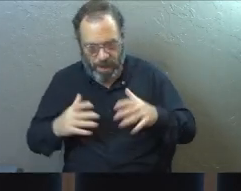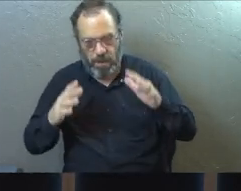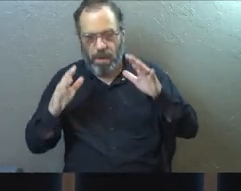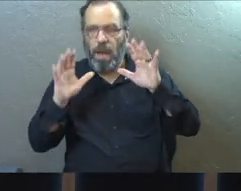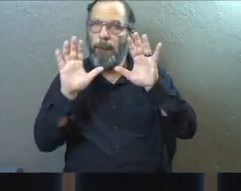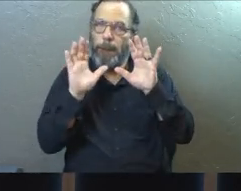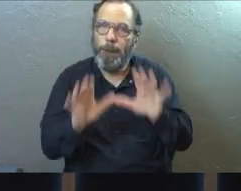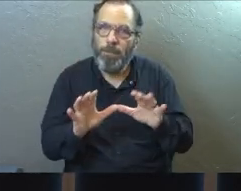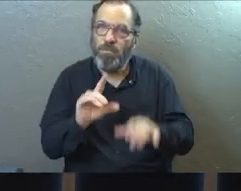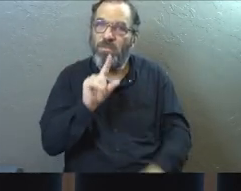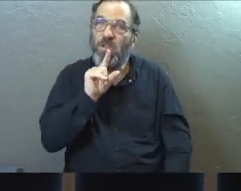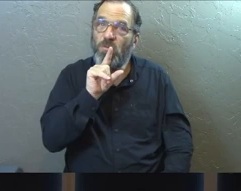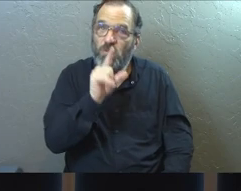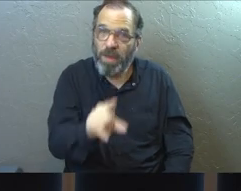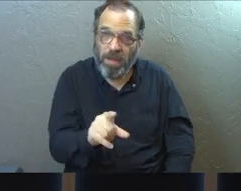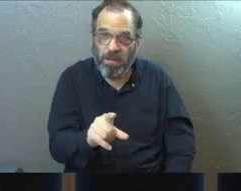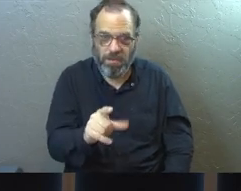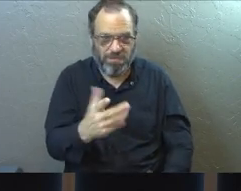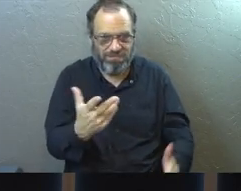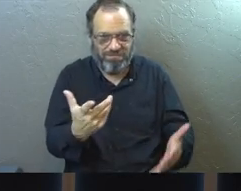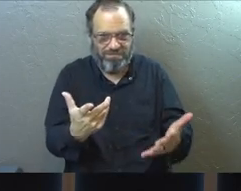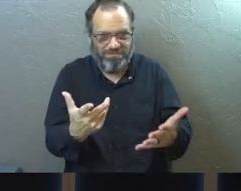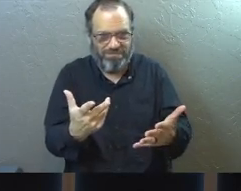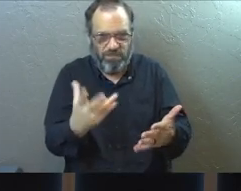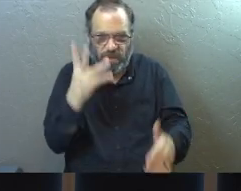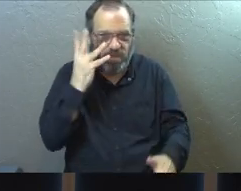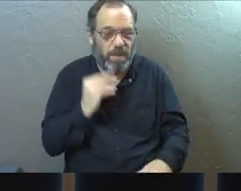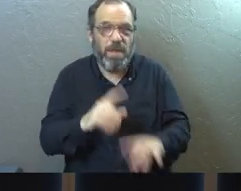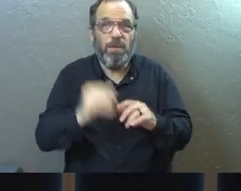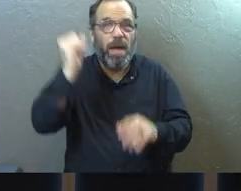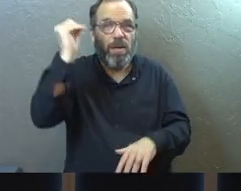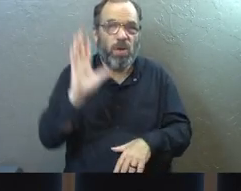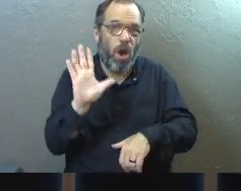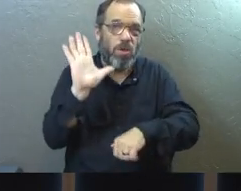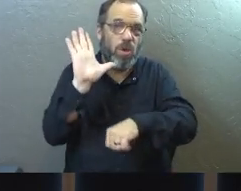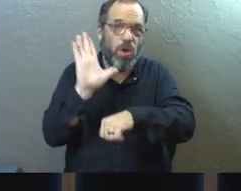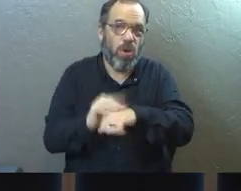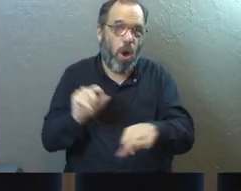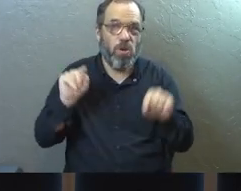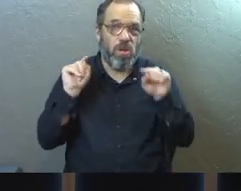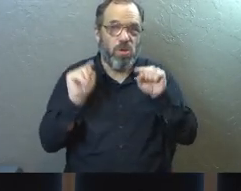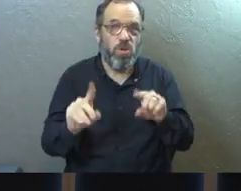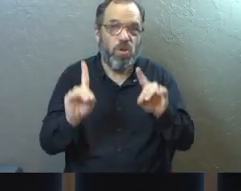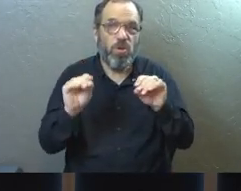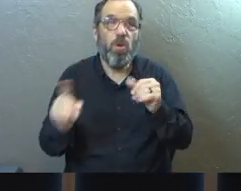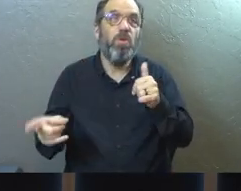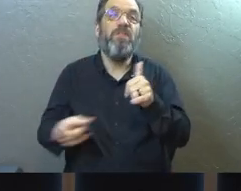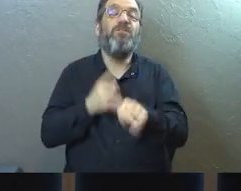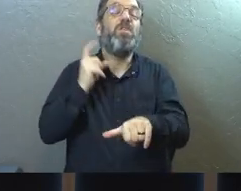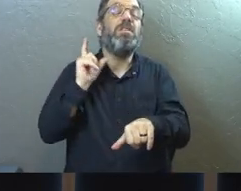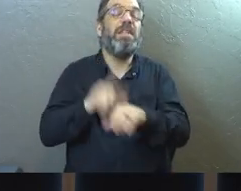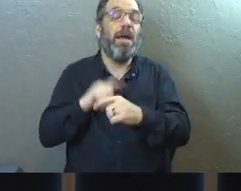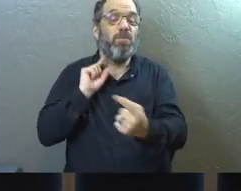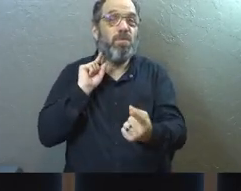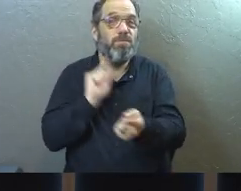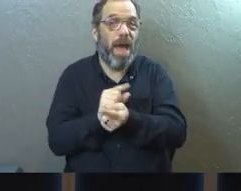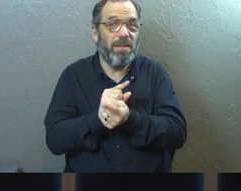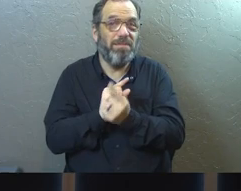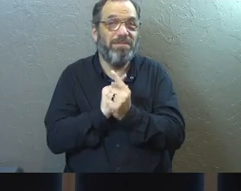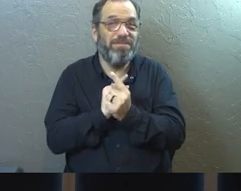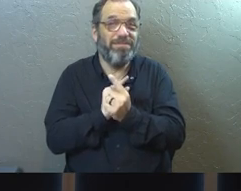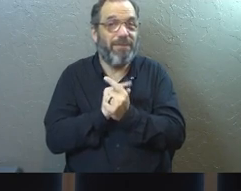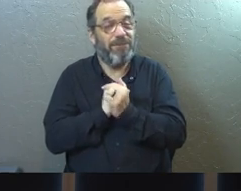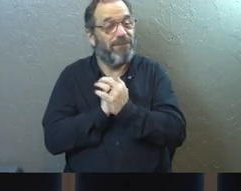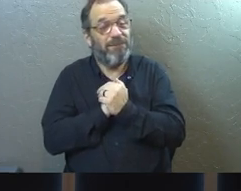Those are real. We're all in that boat. But God's calling to us, do the things you did at first. And